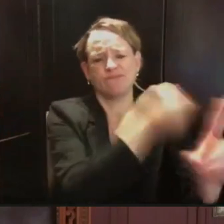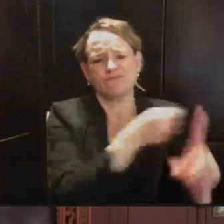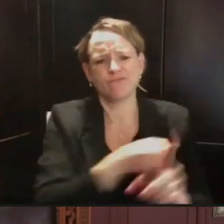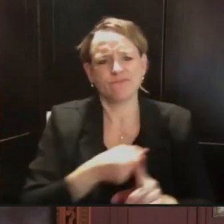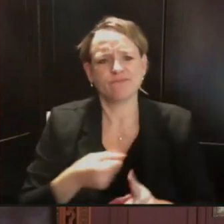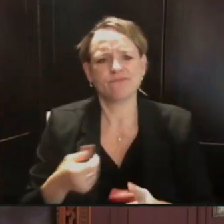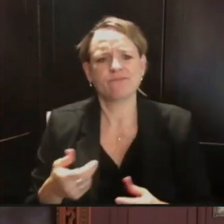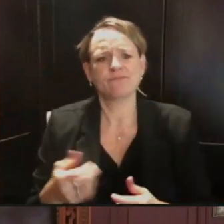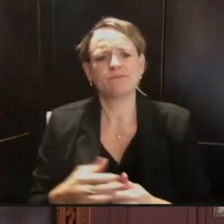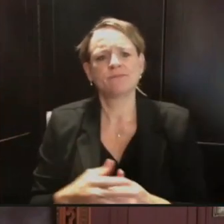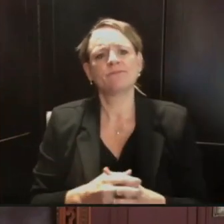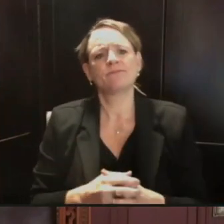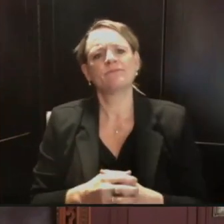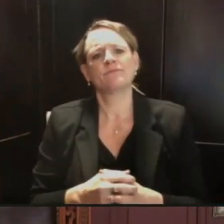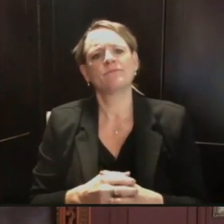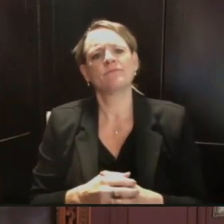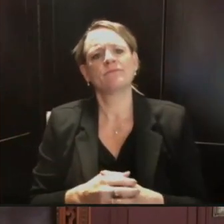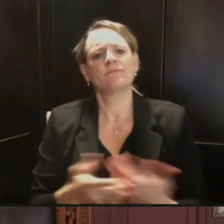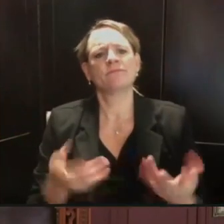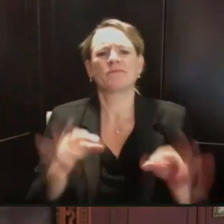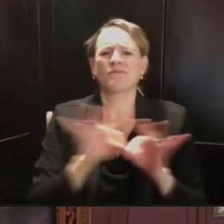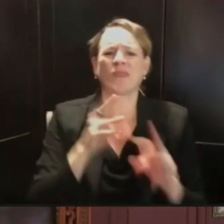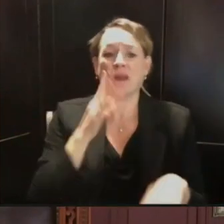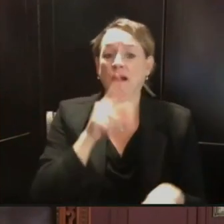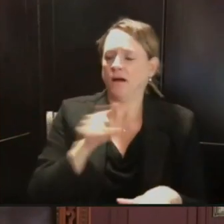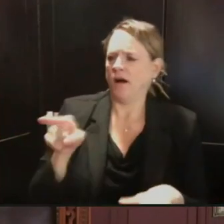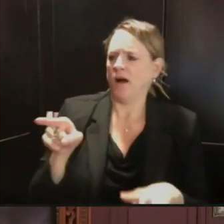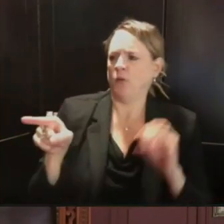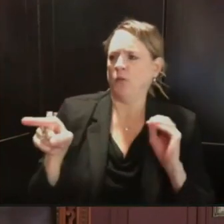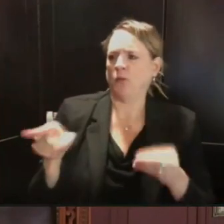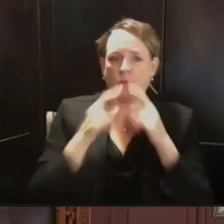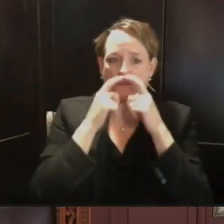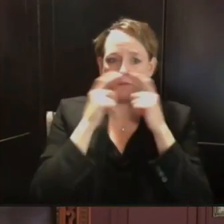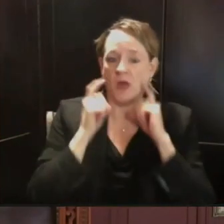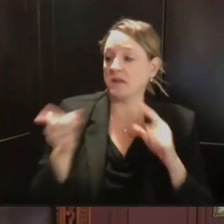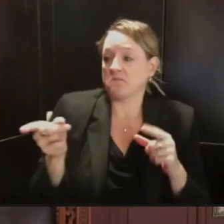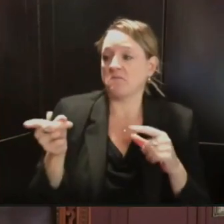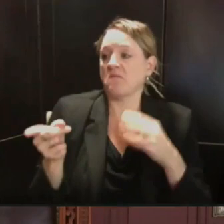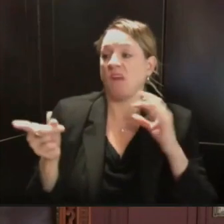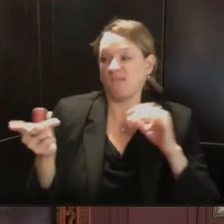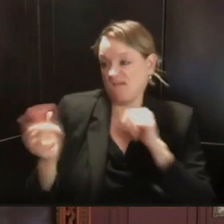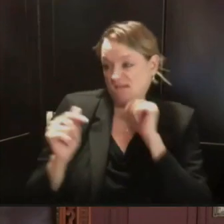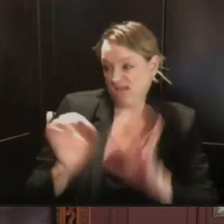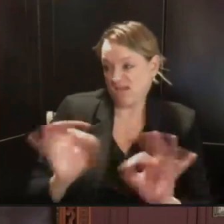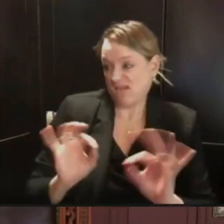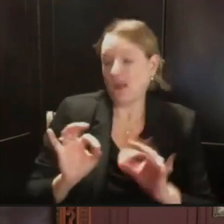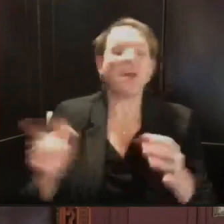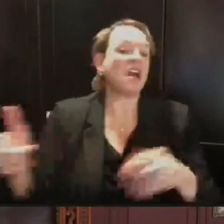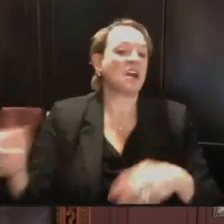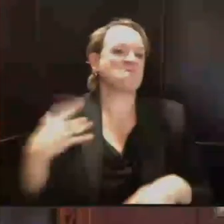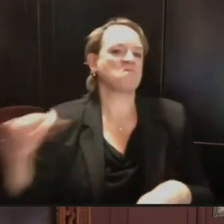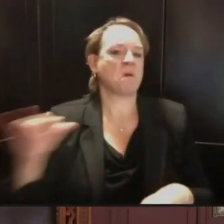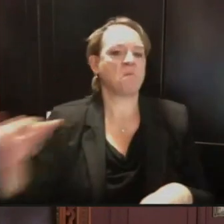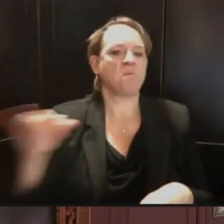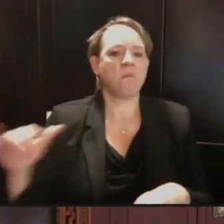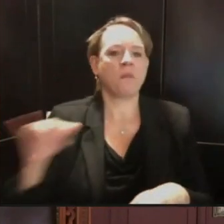So it starts at the top. We will continue to do what we can. Hopefully, our Republican leaders will